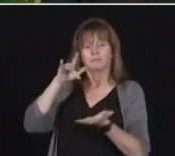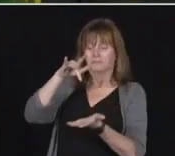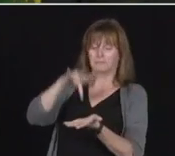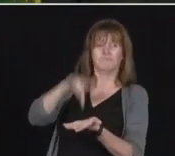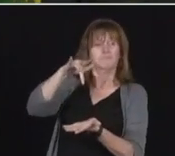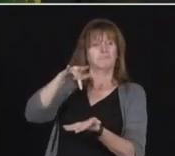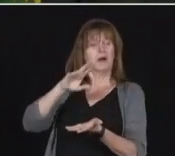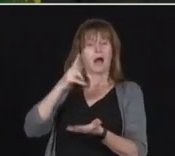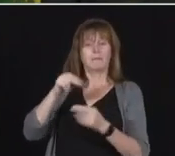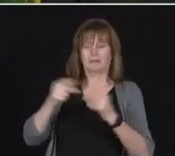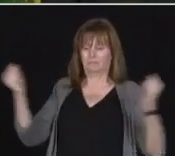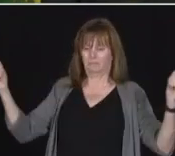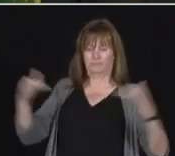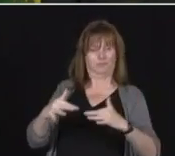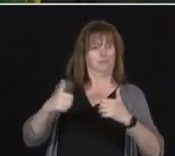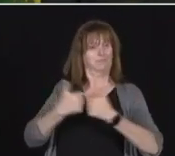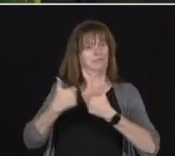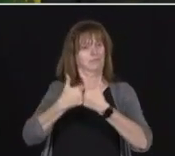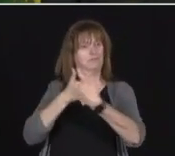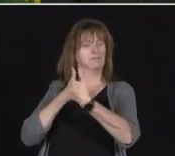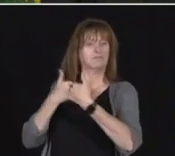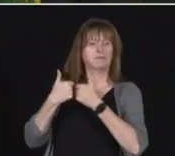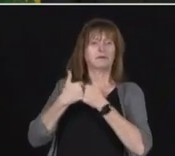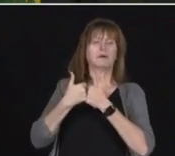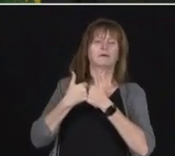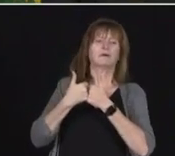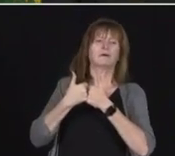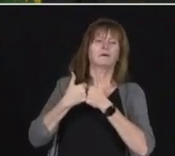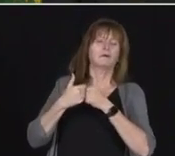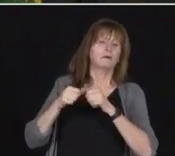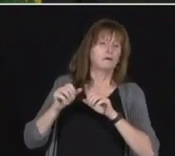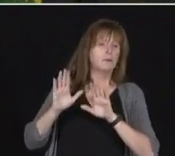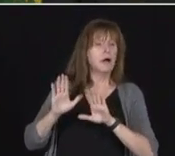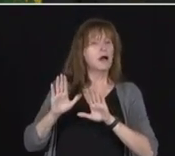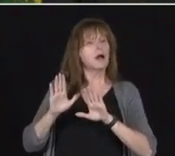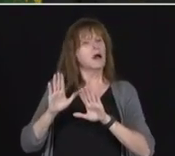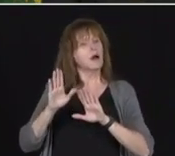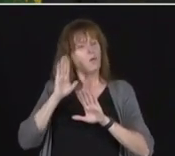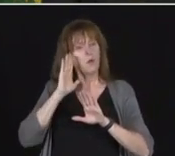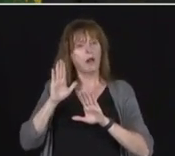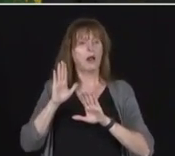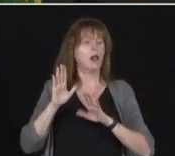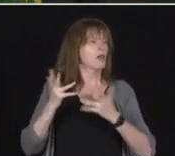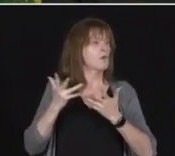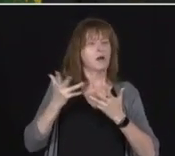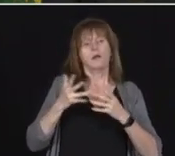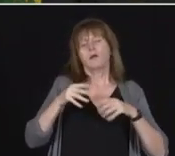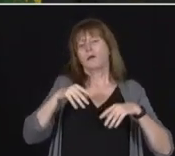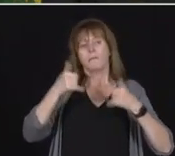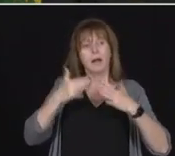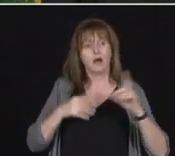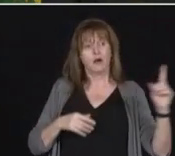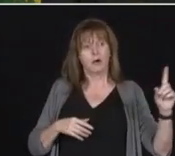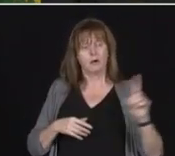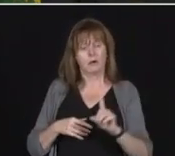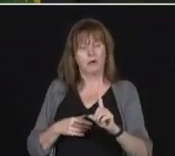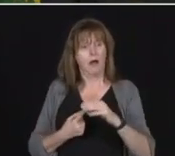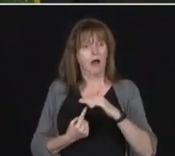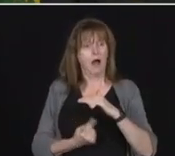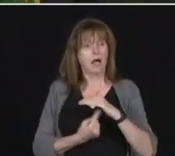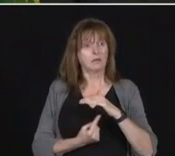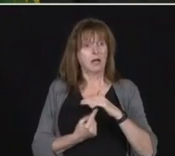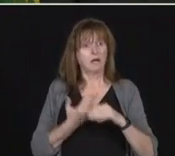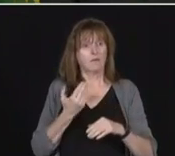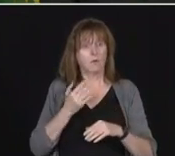the 14-day quarantine period that all arriving travellers face in coming back to Canada. Do you support giving